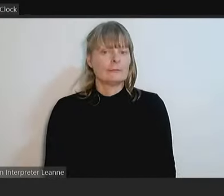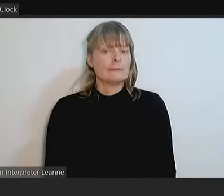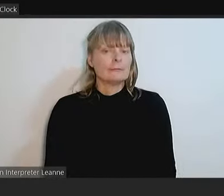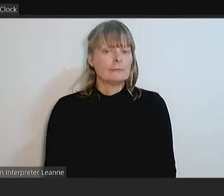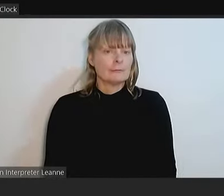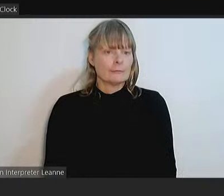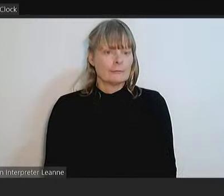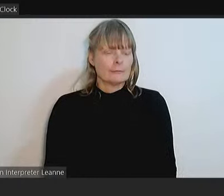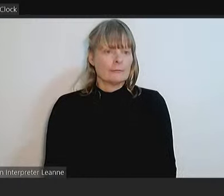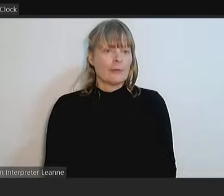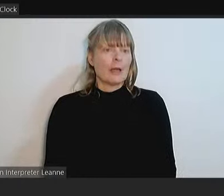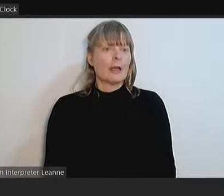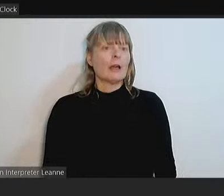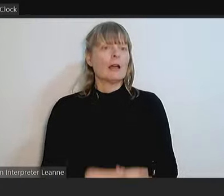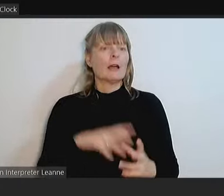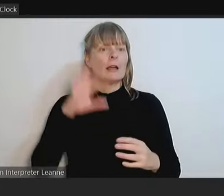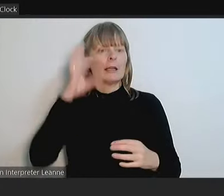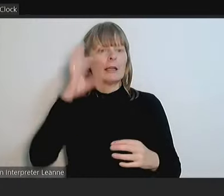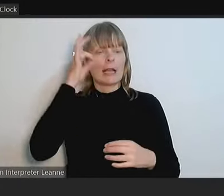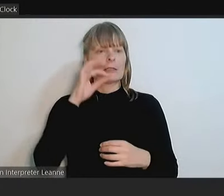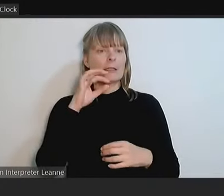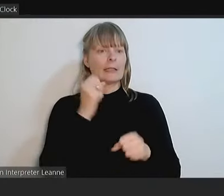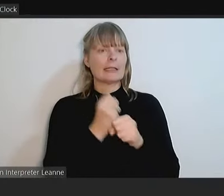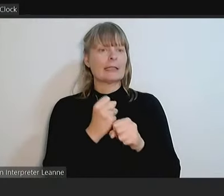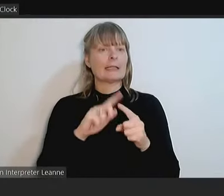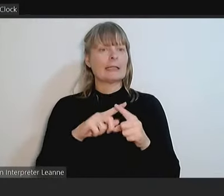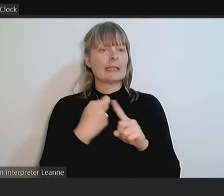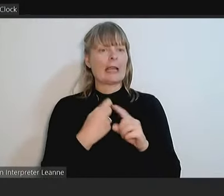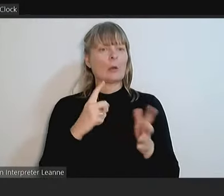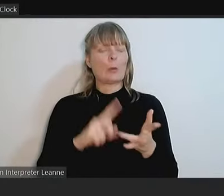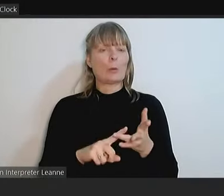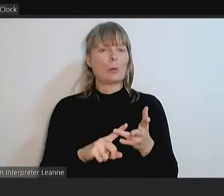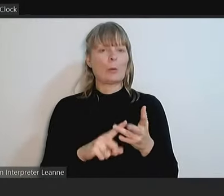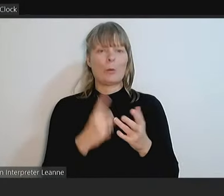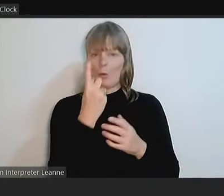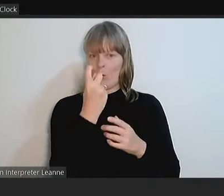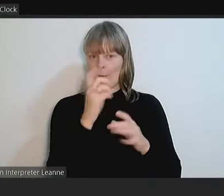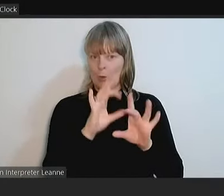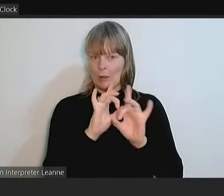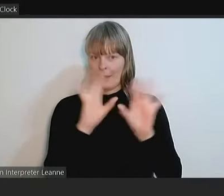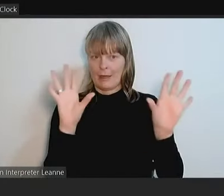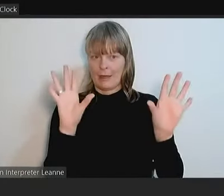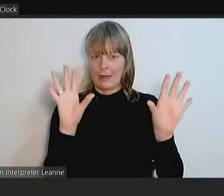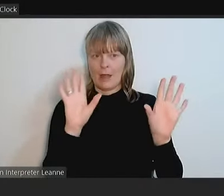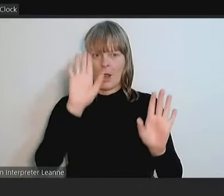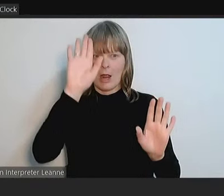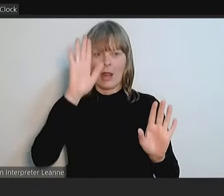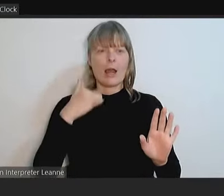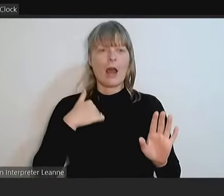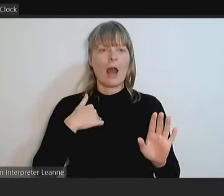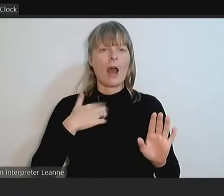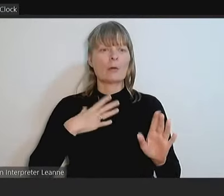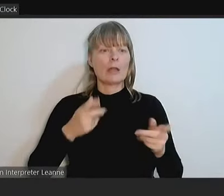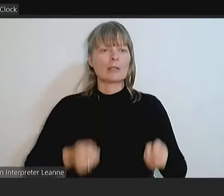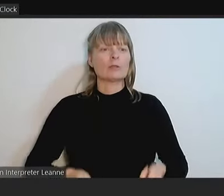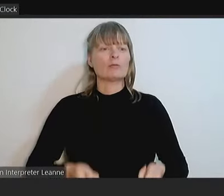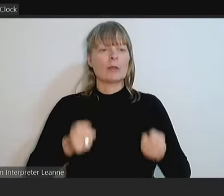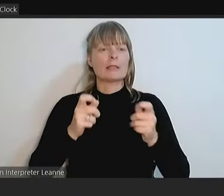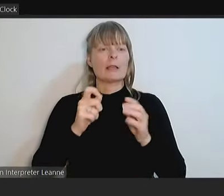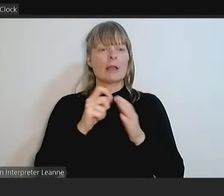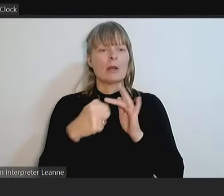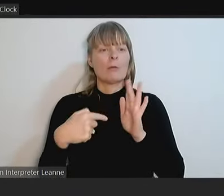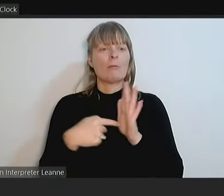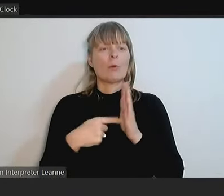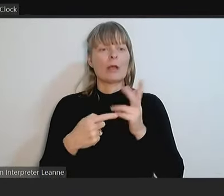Councillor Greco? Just one further clarification, if I may. If I could, I'd like to raise a point of order, Mayor, and I apologise. I know we're trying to avoid them,